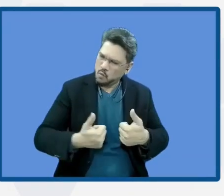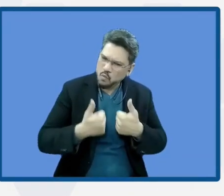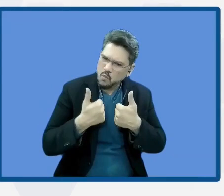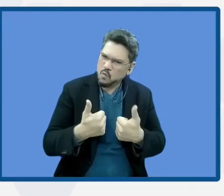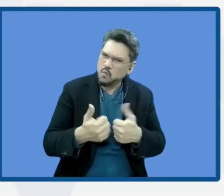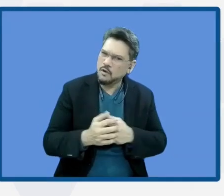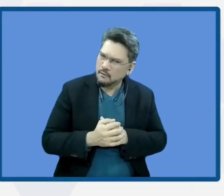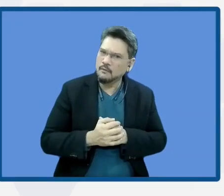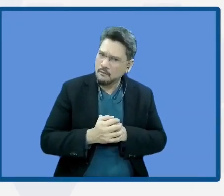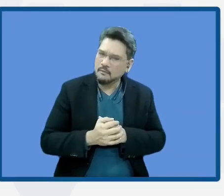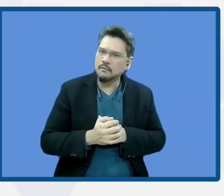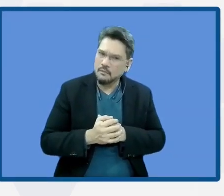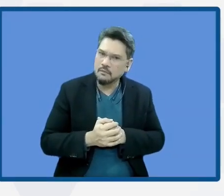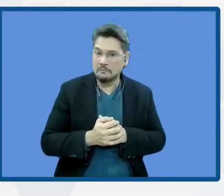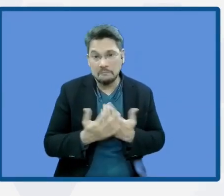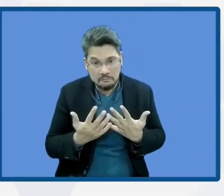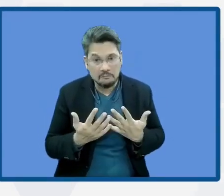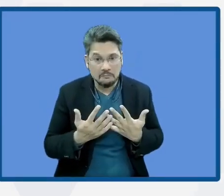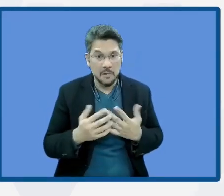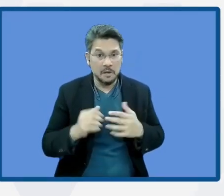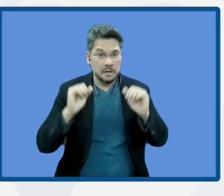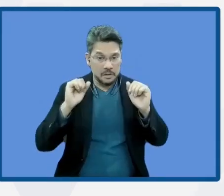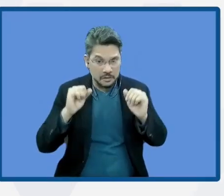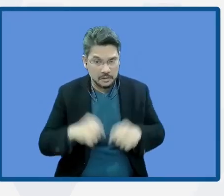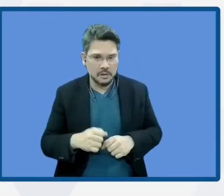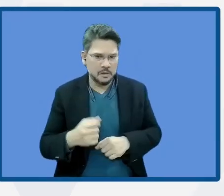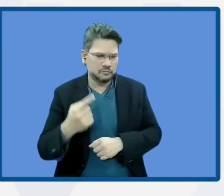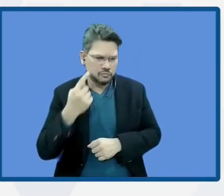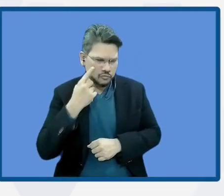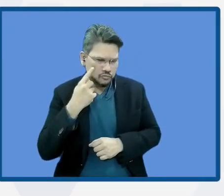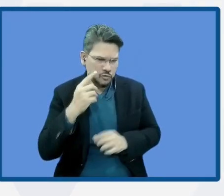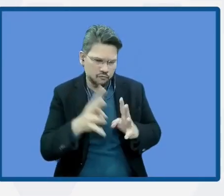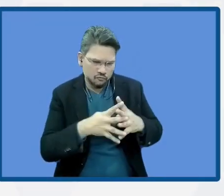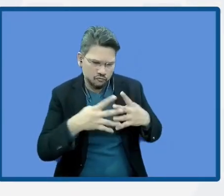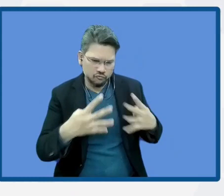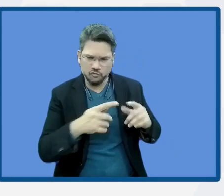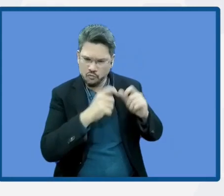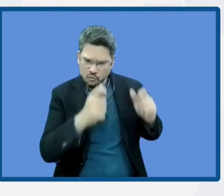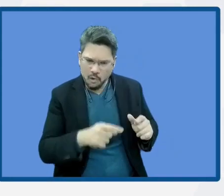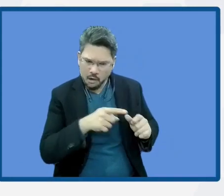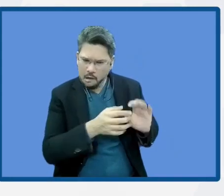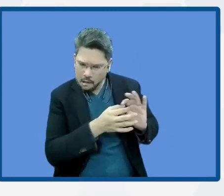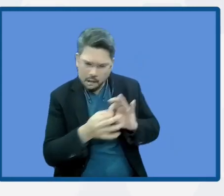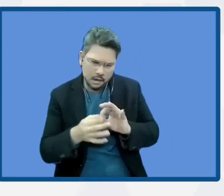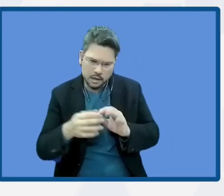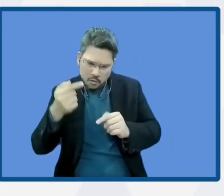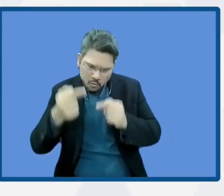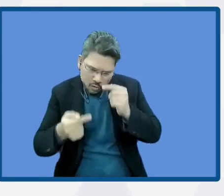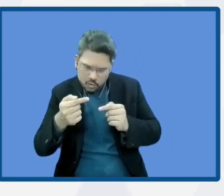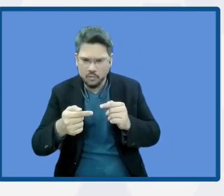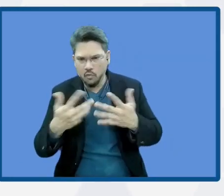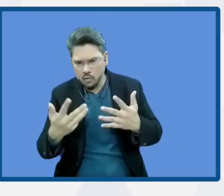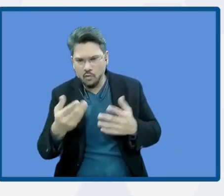can seek the framework in political and economic and regulatory